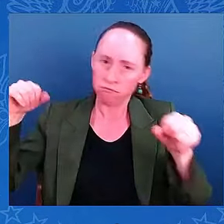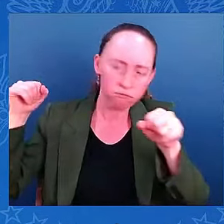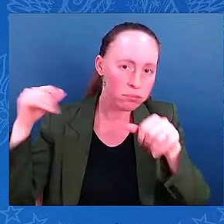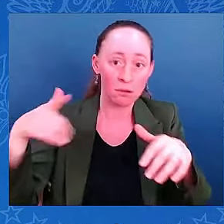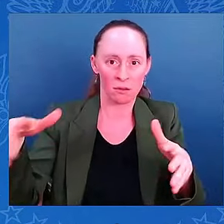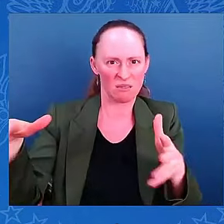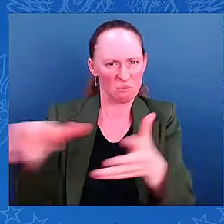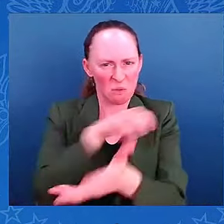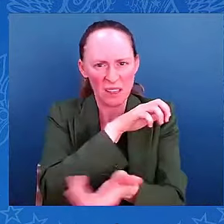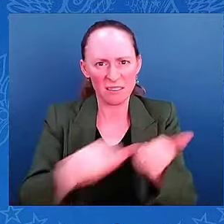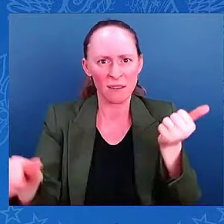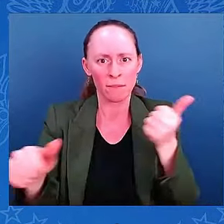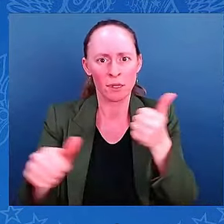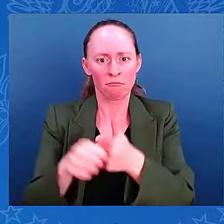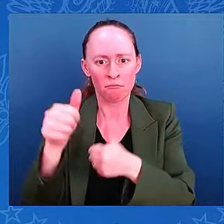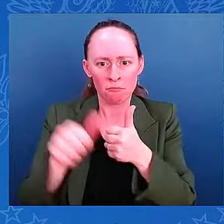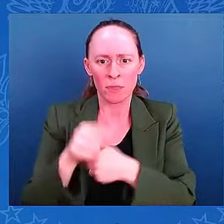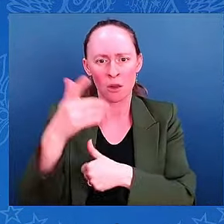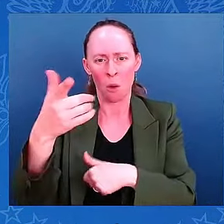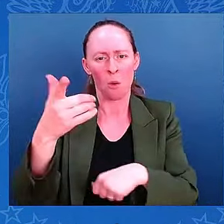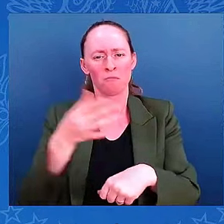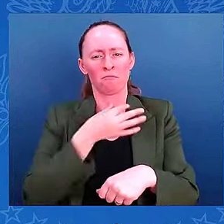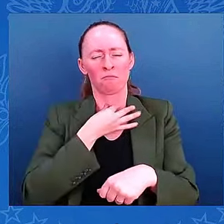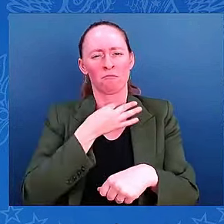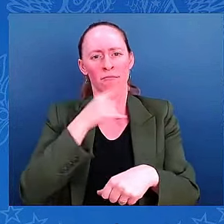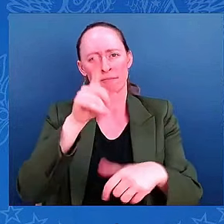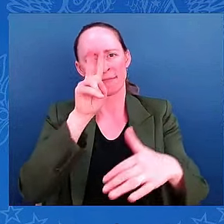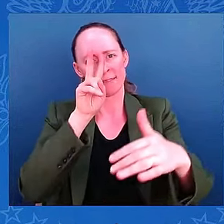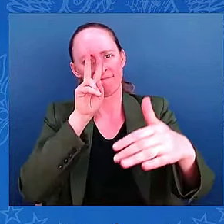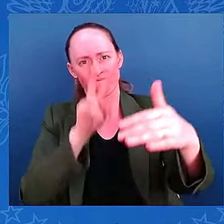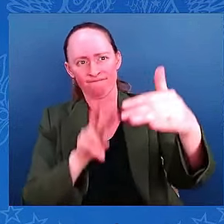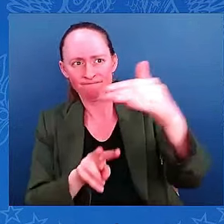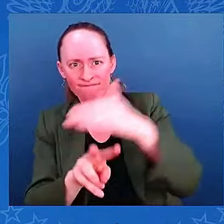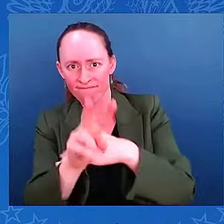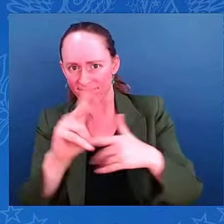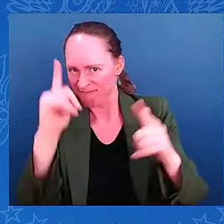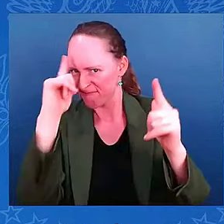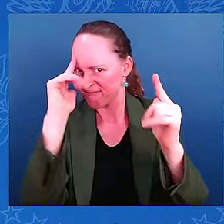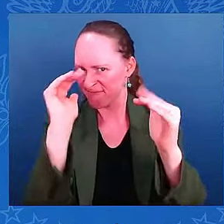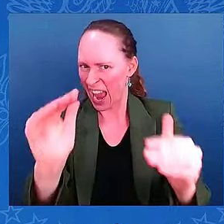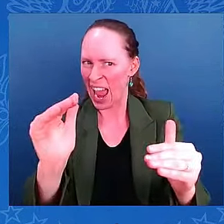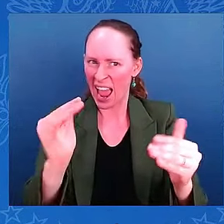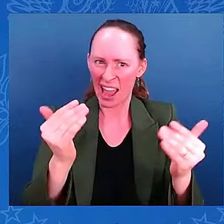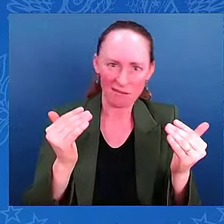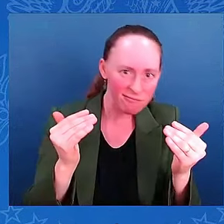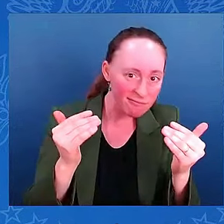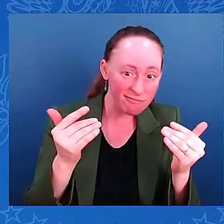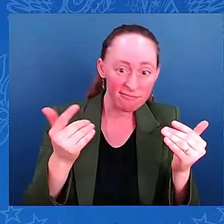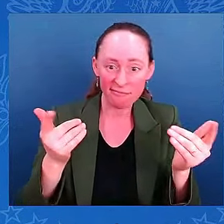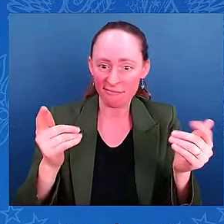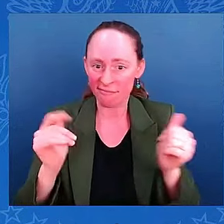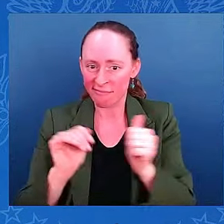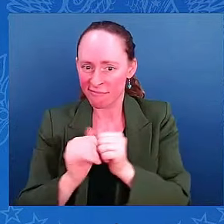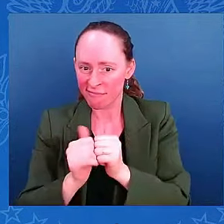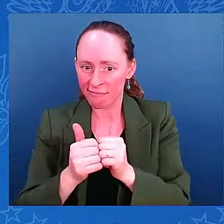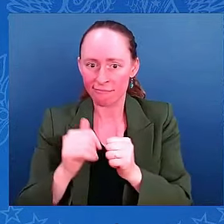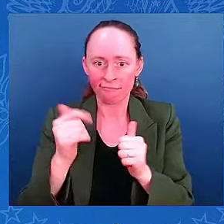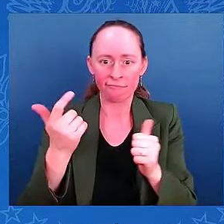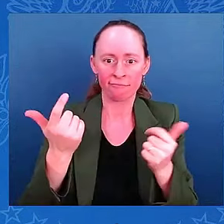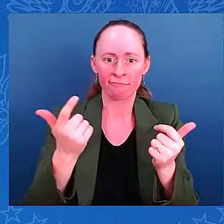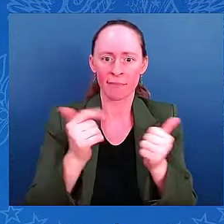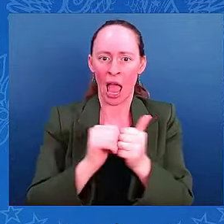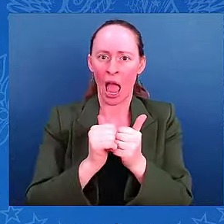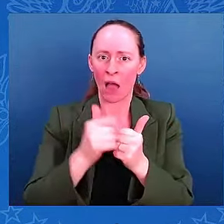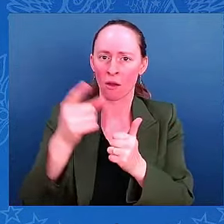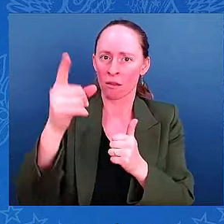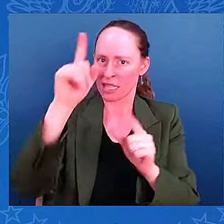anyone else wants to respond, what do we anticipate in terms of the wave damage that's done, not just the water